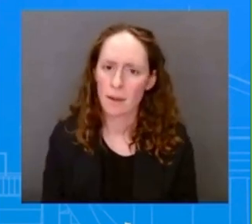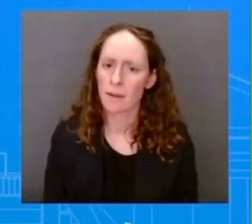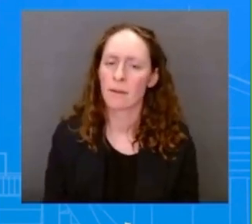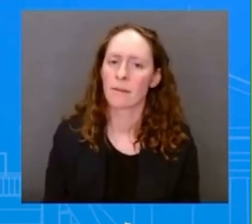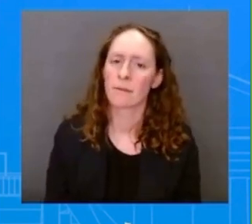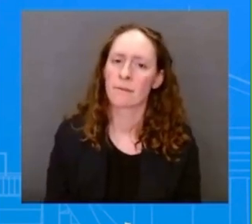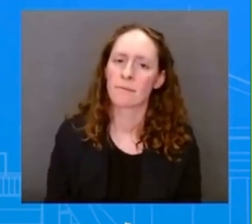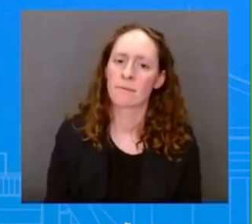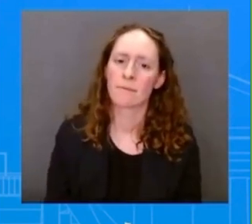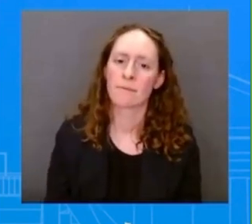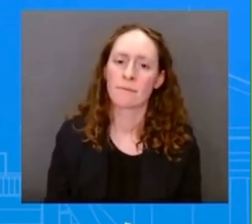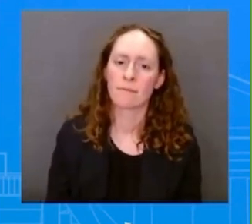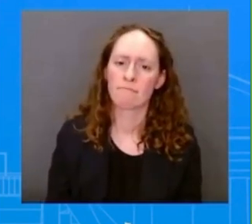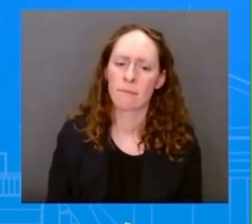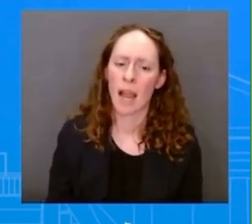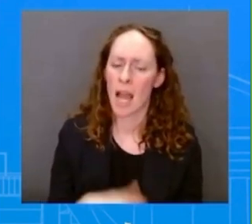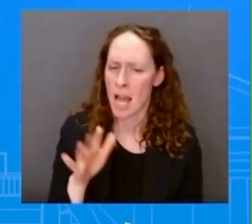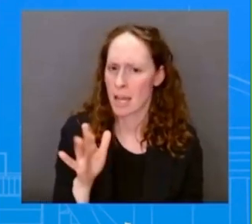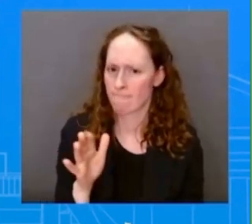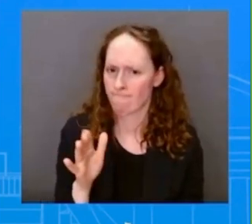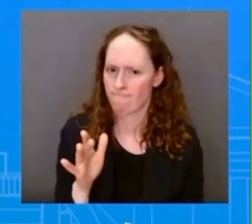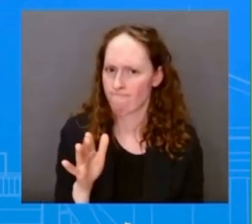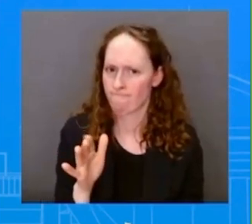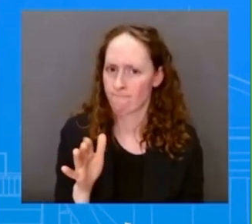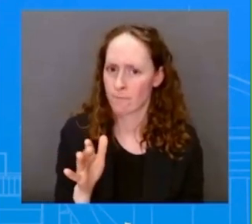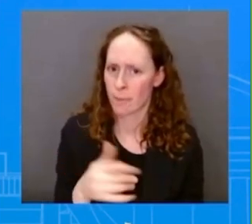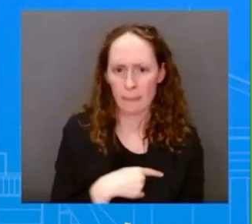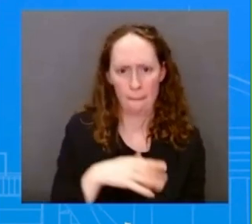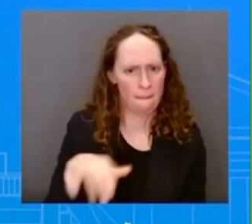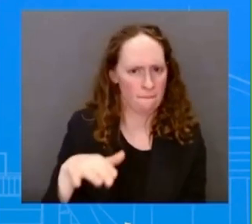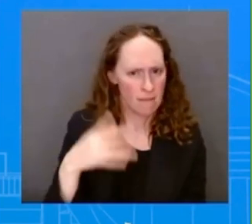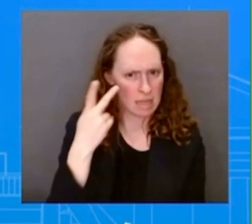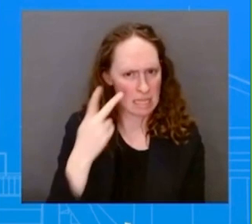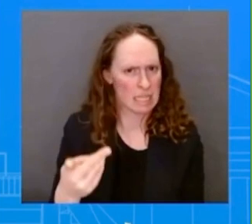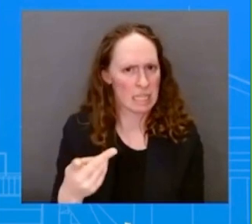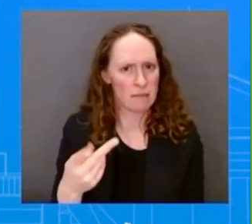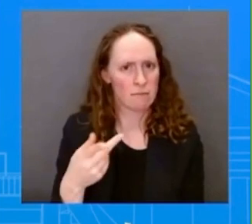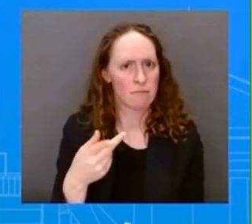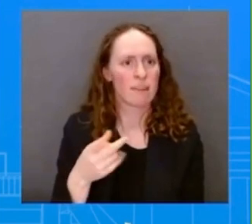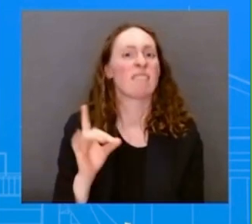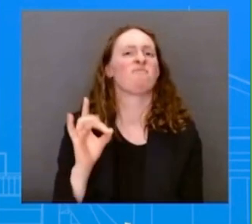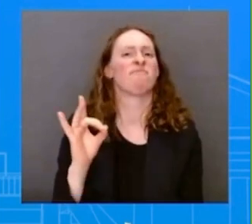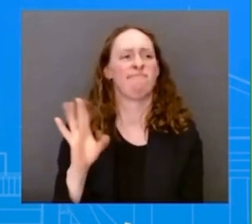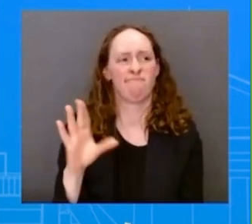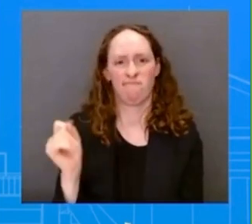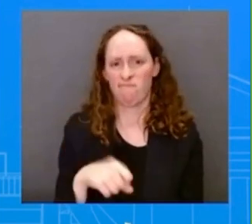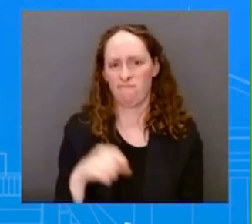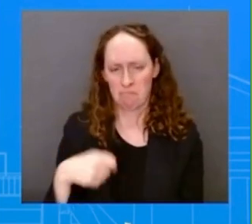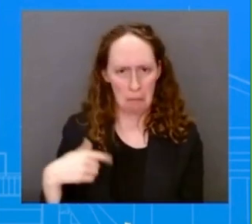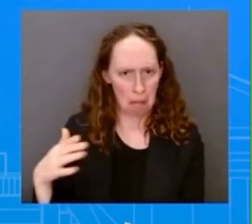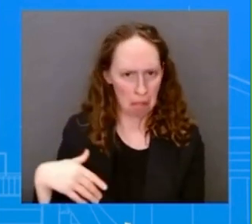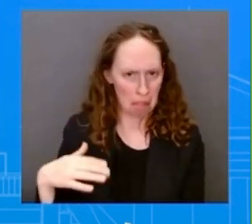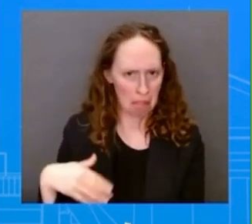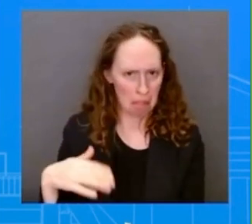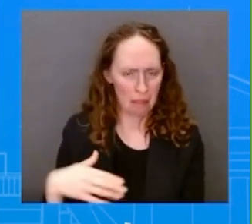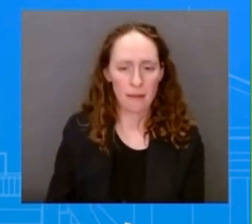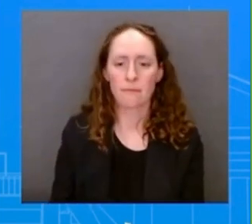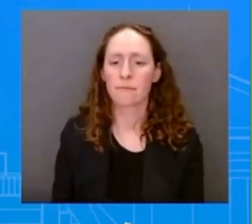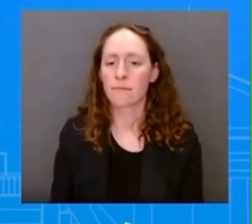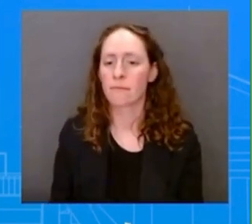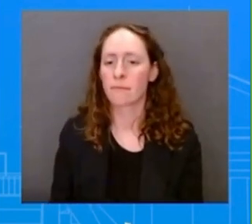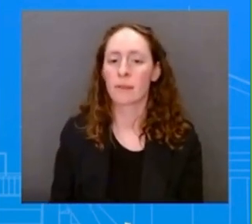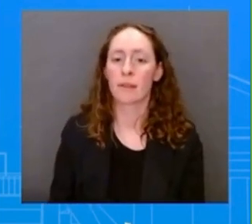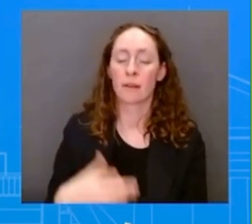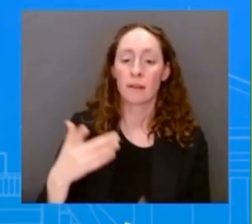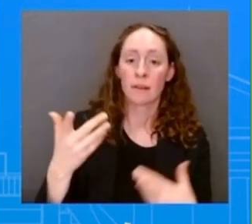egregious misconduct when it comes to, uh, managing the security assistance that's gone into, uh, Ukraine.